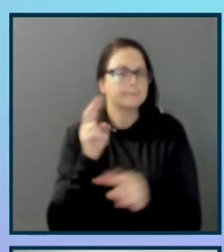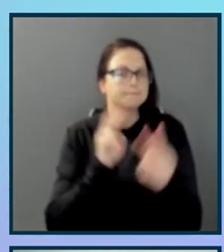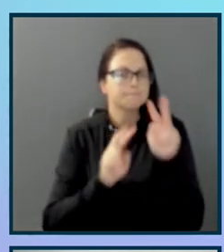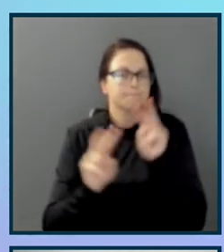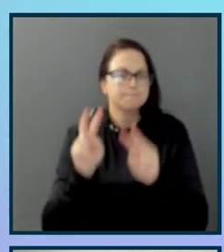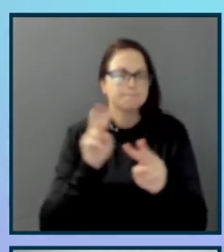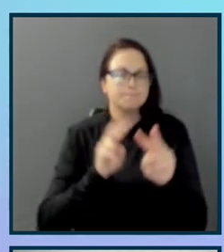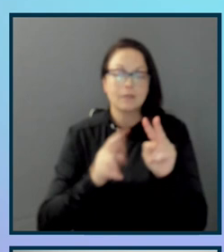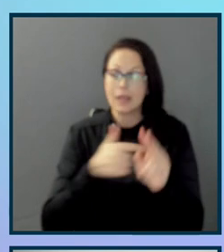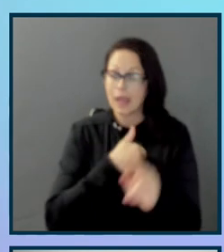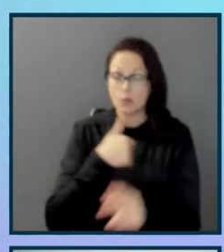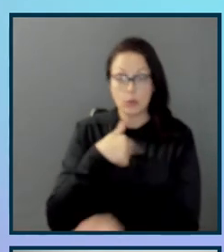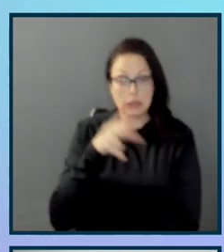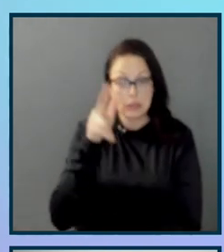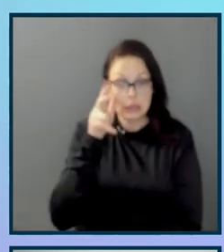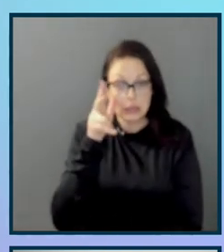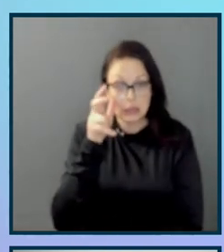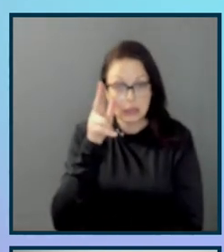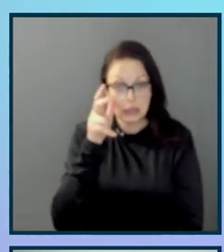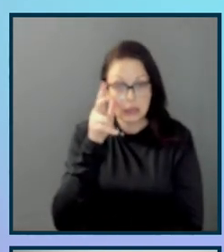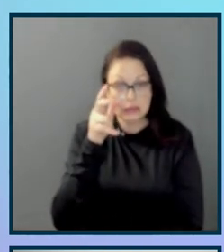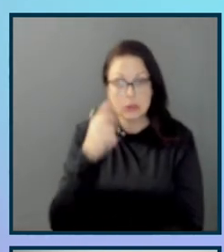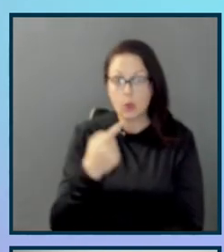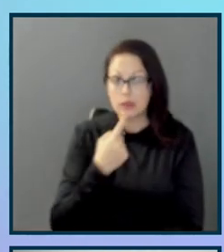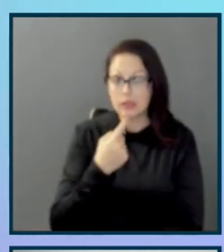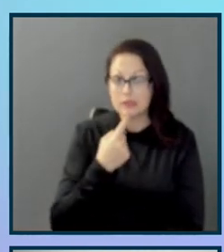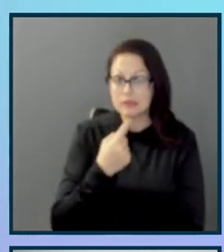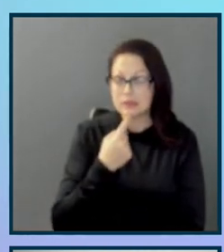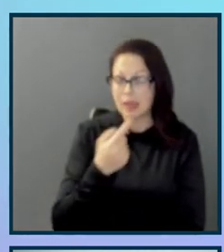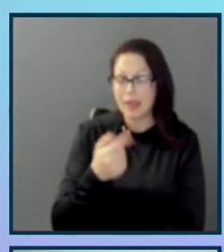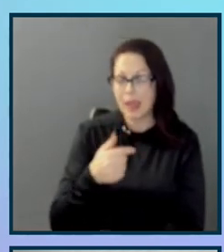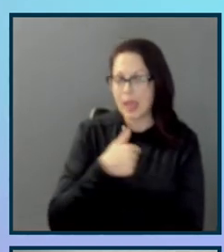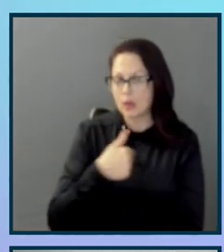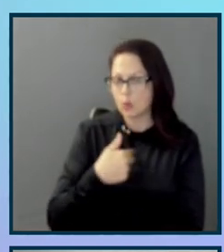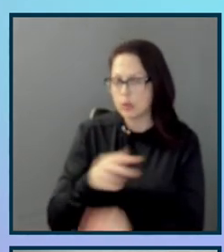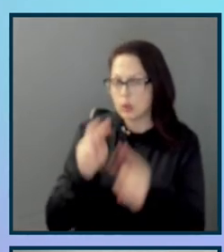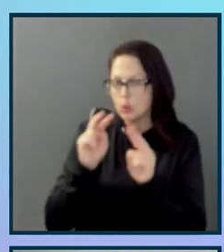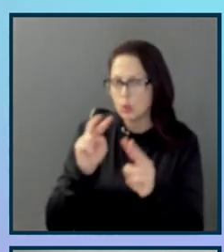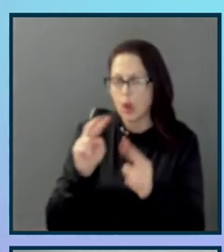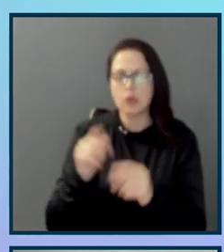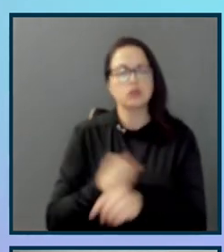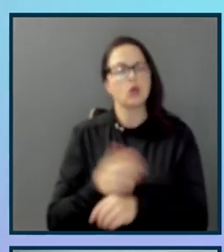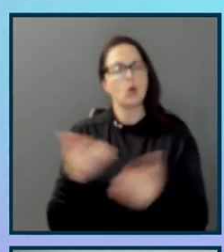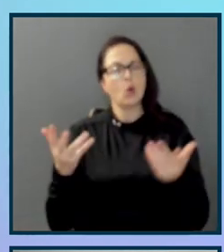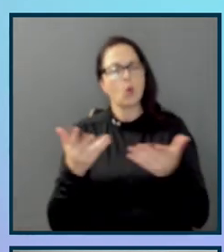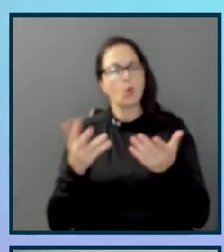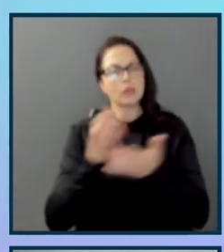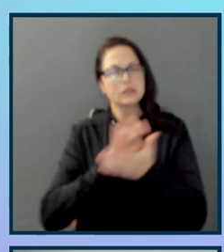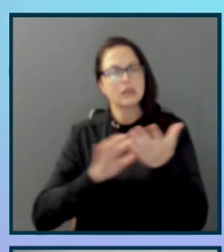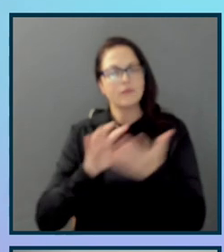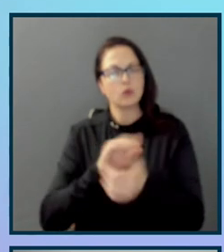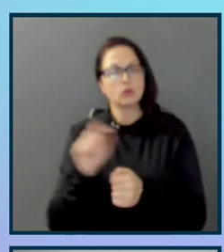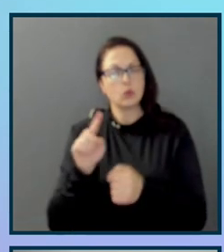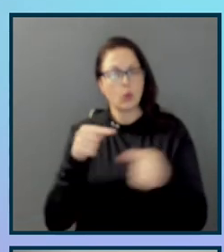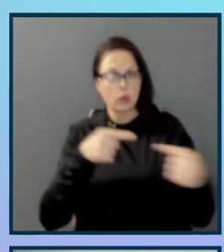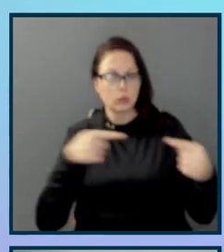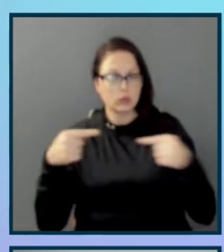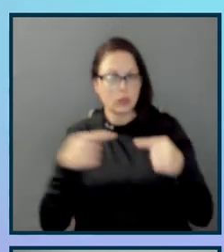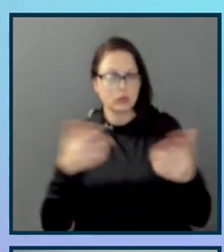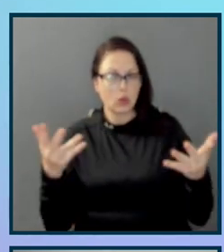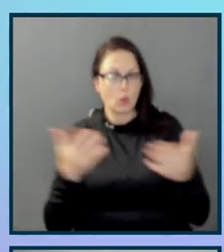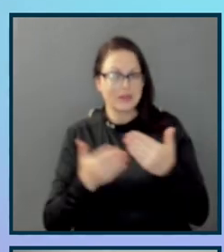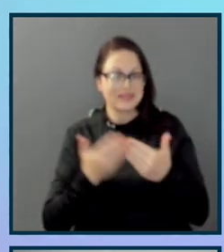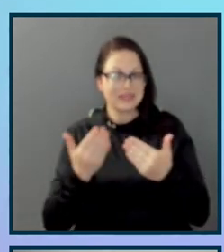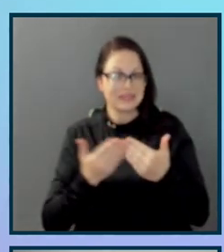listen to what they say and watch what they do. Where do they struggle? What's confusing for them? What doesn't make sense? What's super easy?